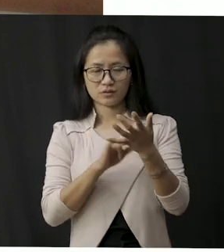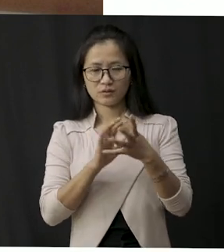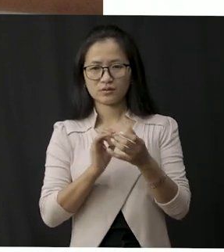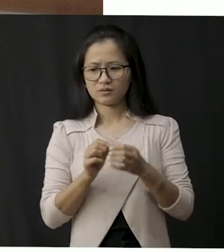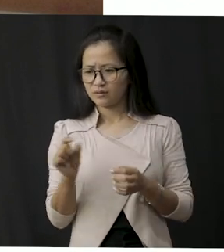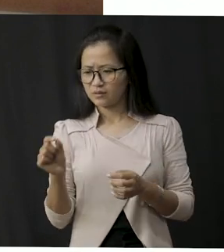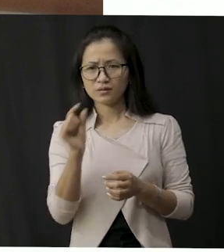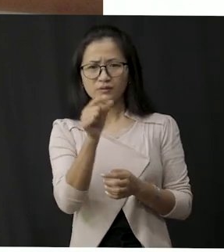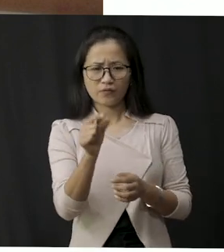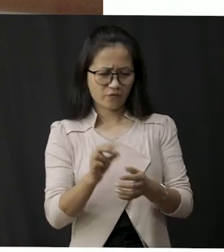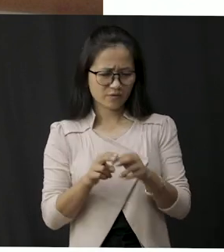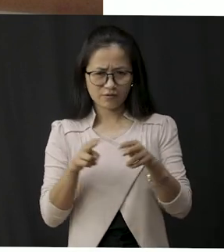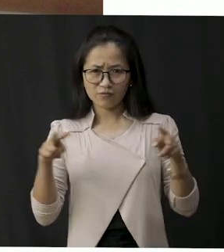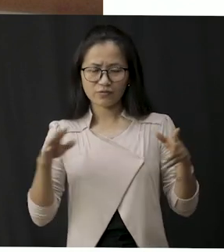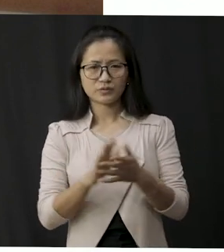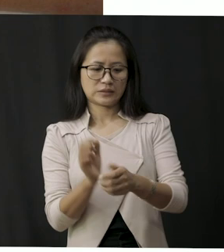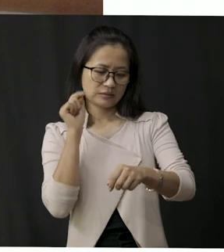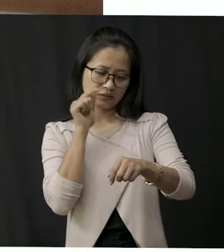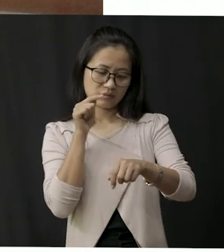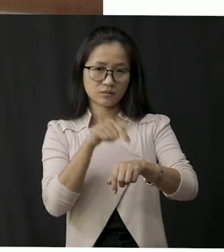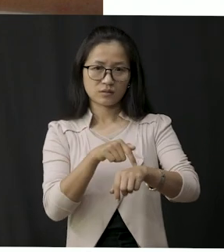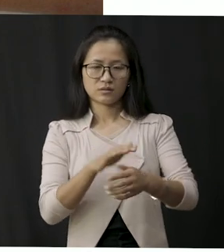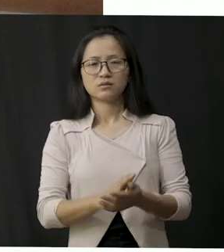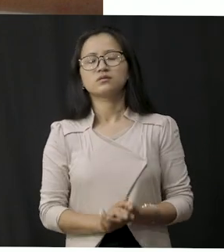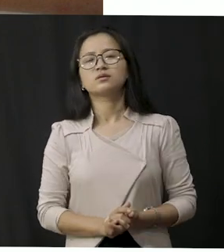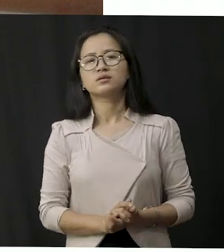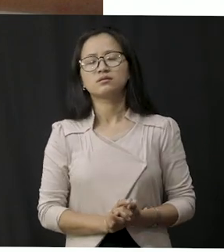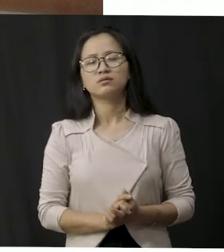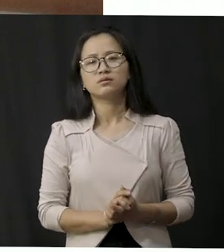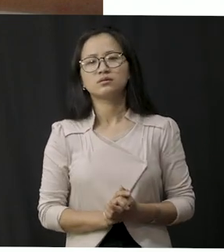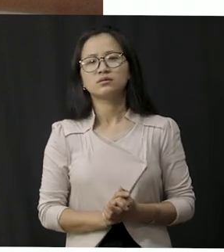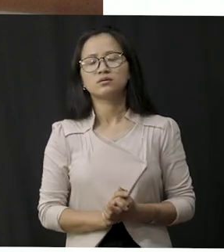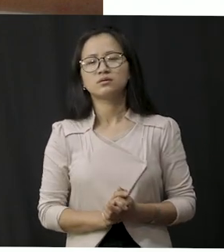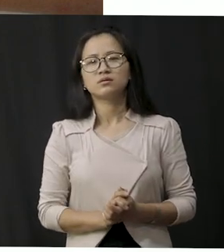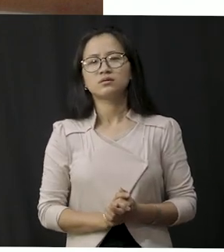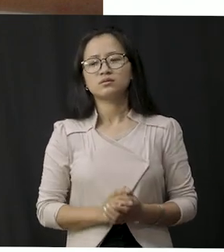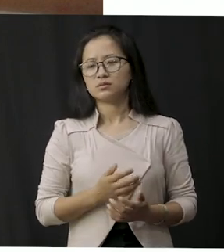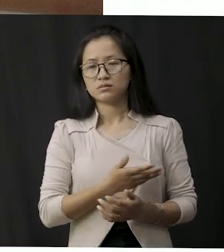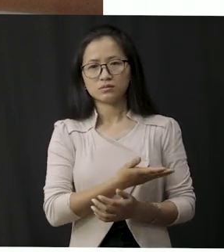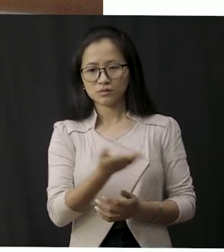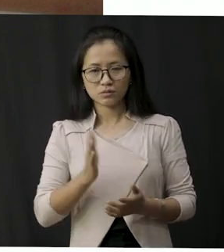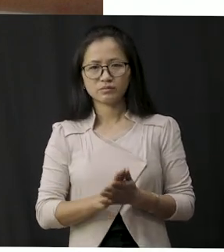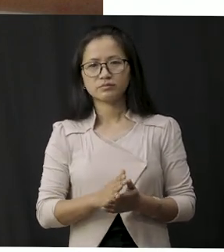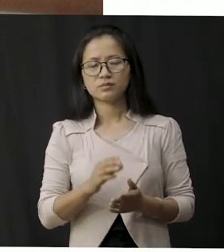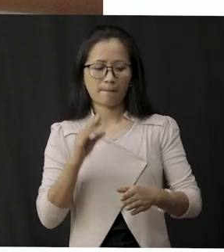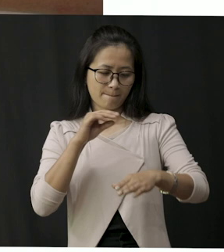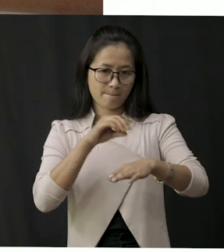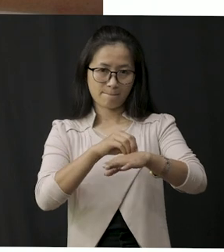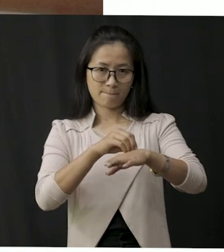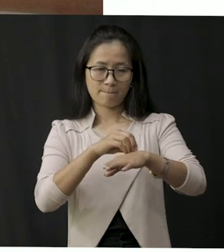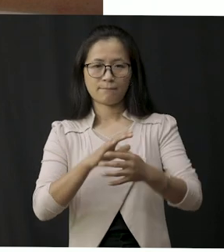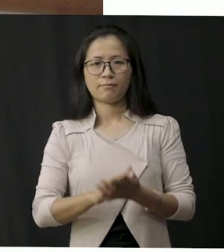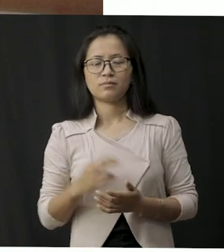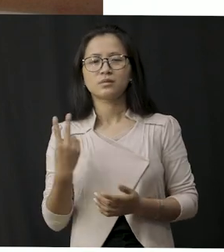and they will attack our skin and after attacking our skin they will bite us and we